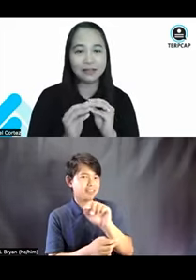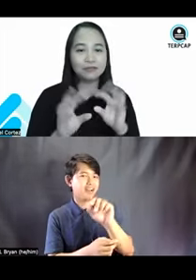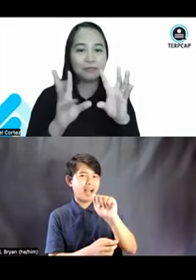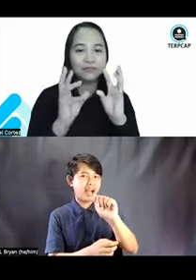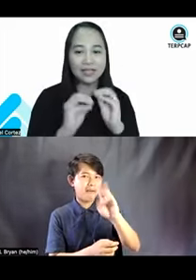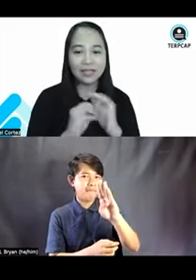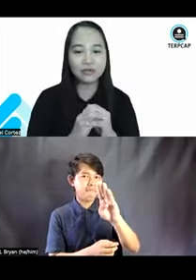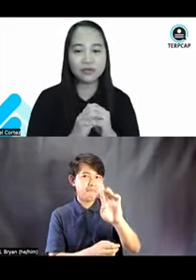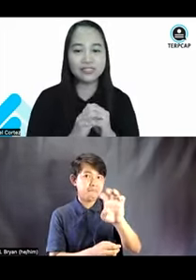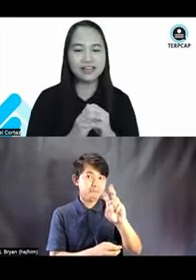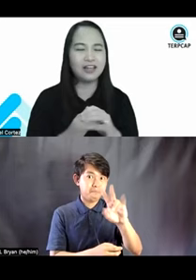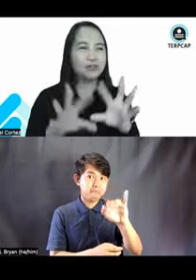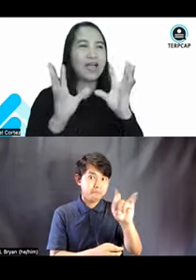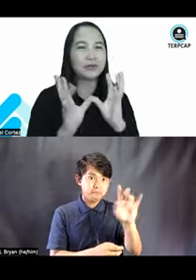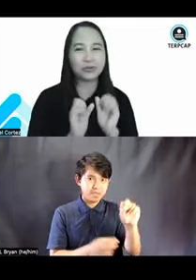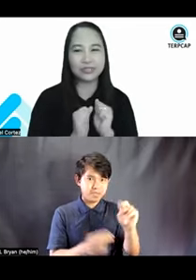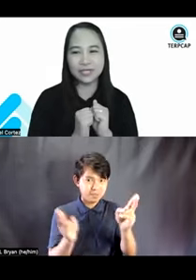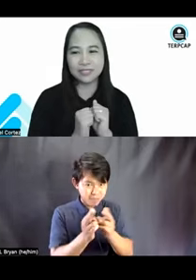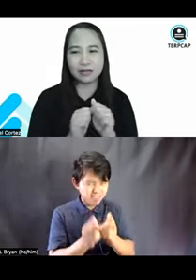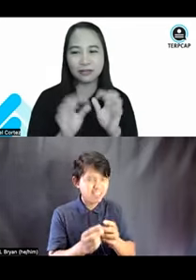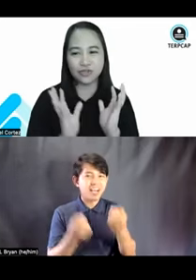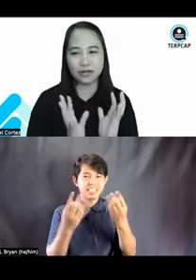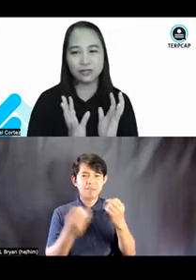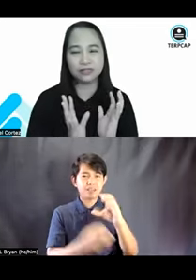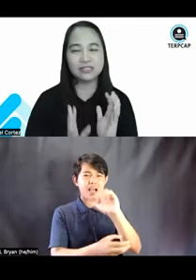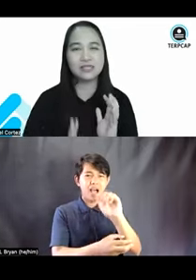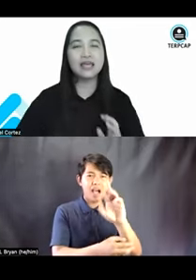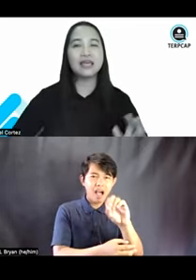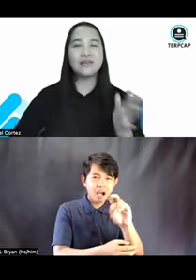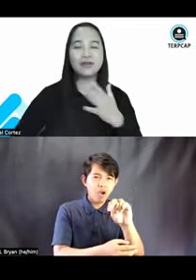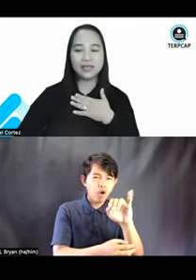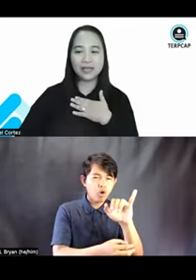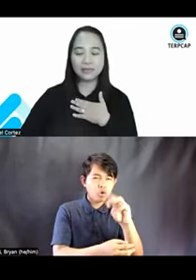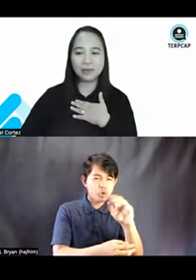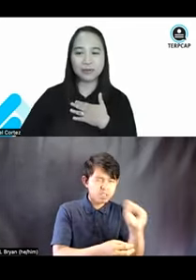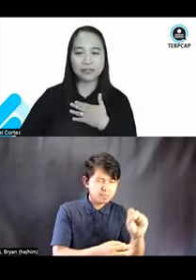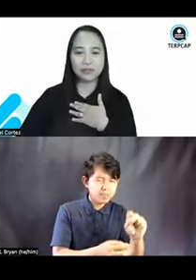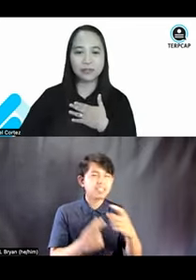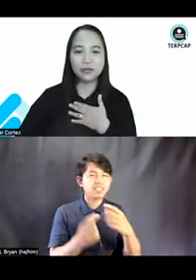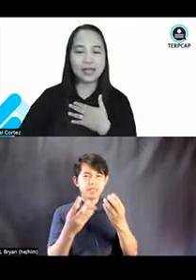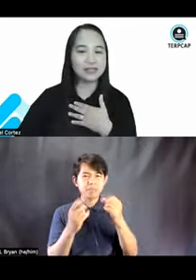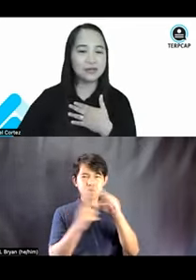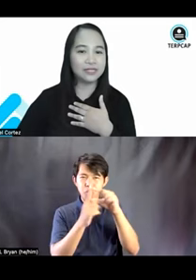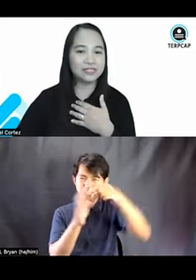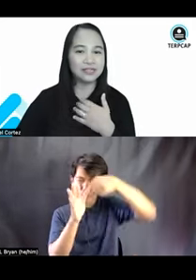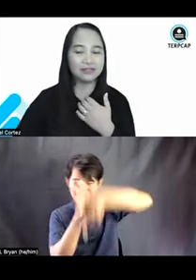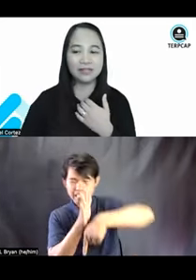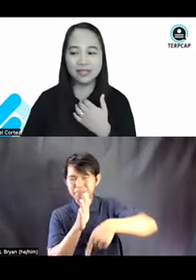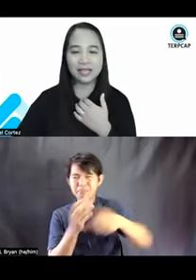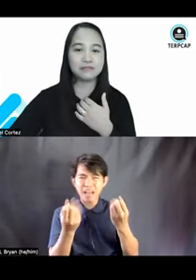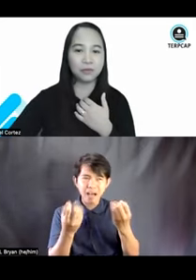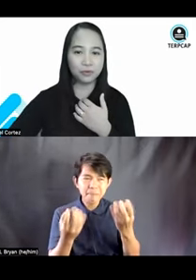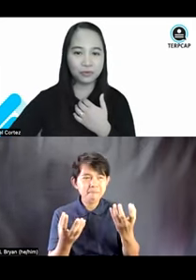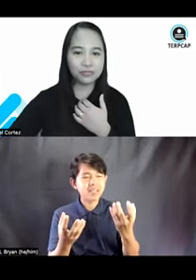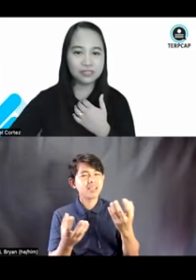right? A lot of abbreviations, a lot of acronyms, a lot of jargons. If I am a person who who is not